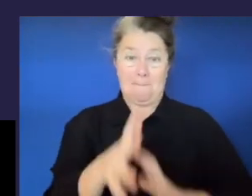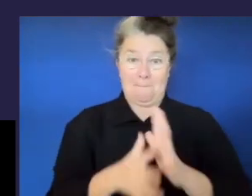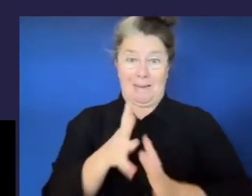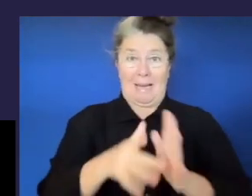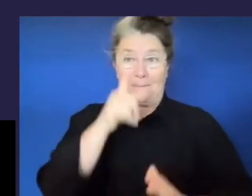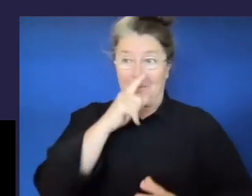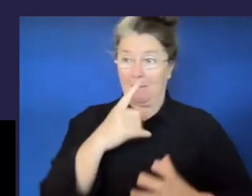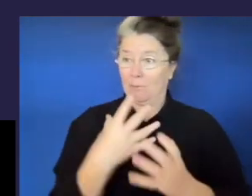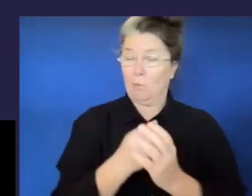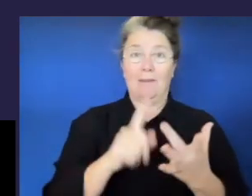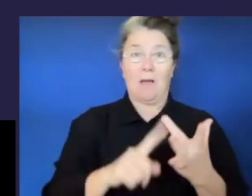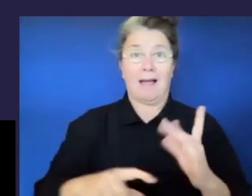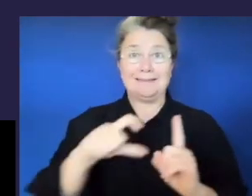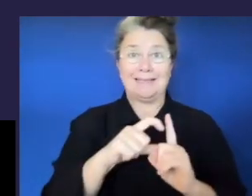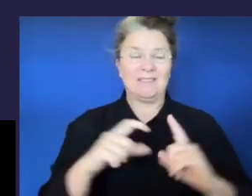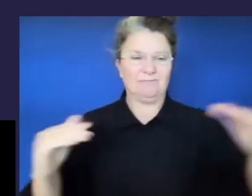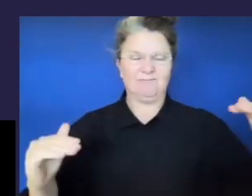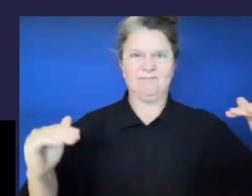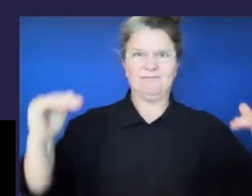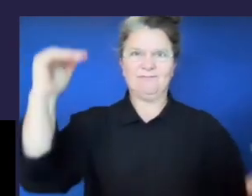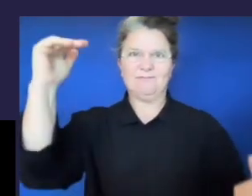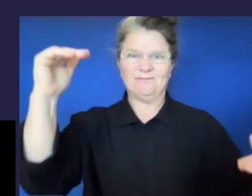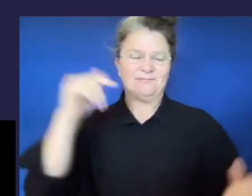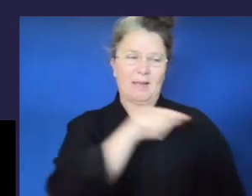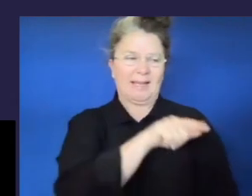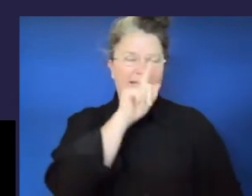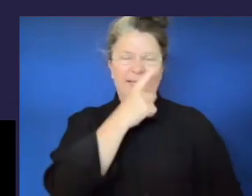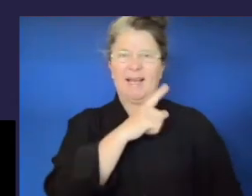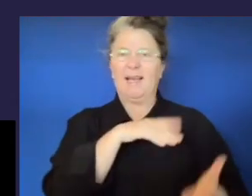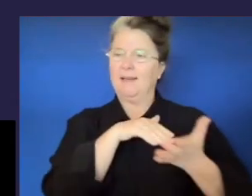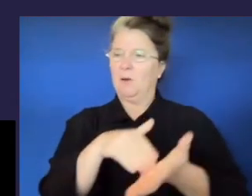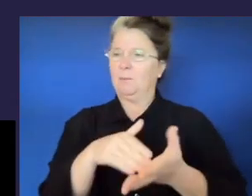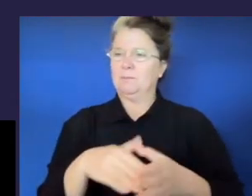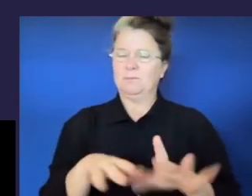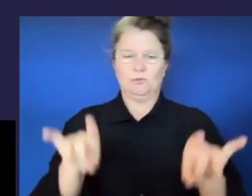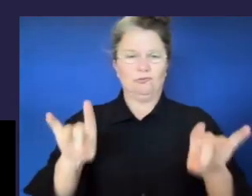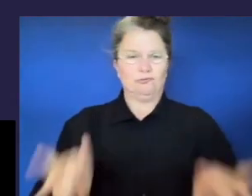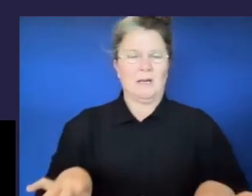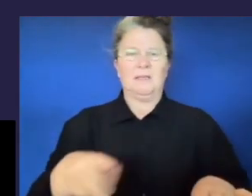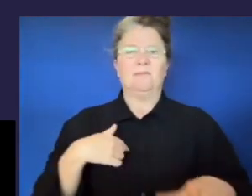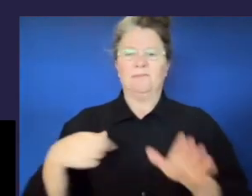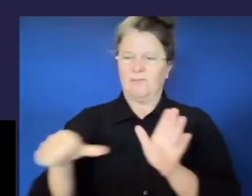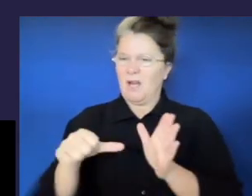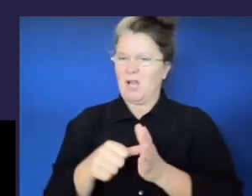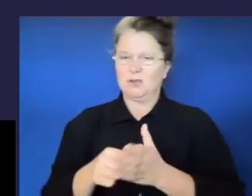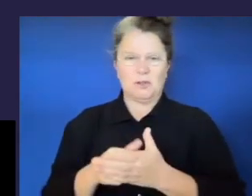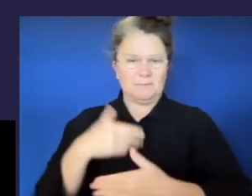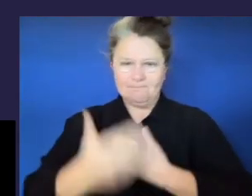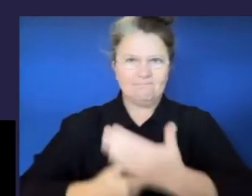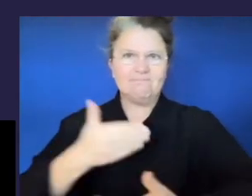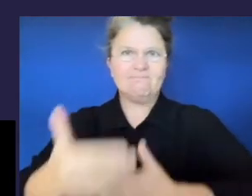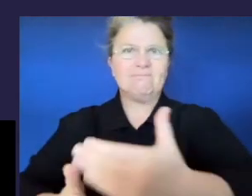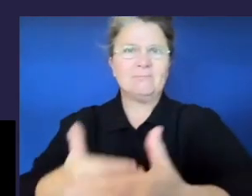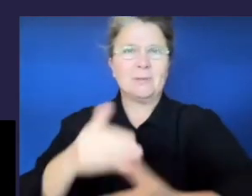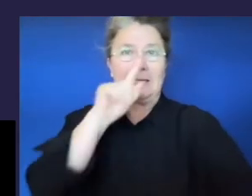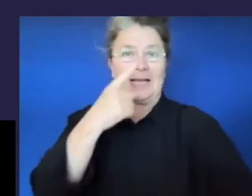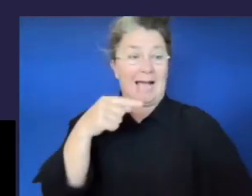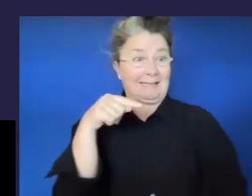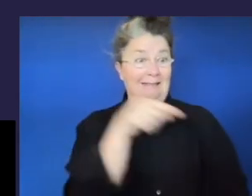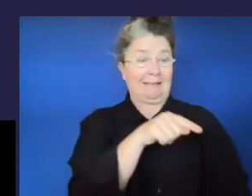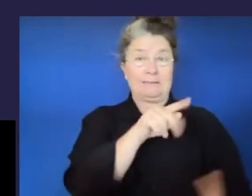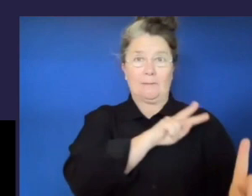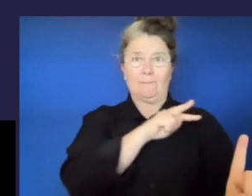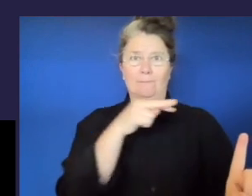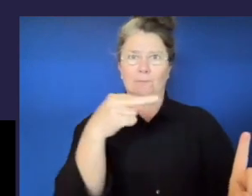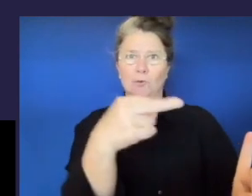of social, educational and economic capacities. These preconceived positions are compounded by the alleged benefits of